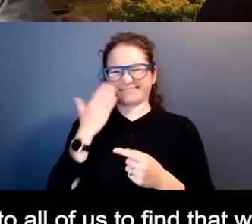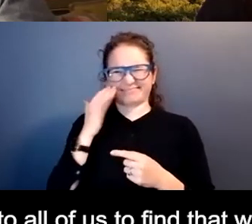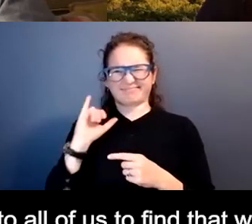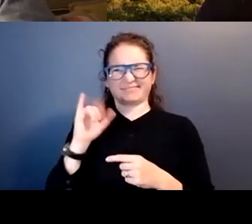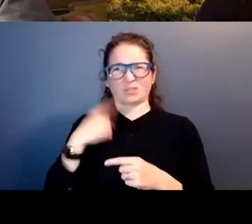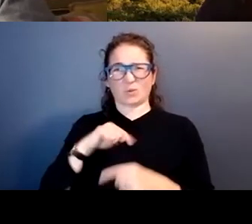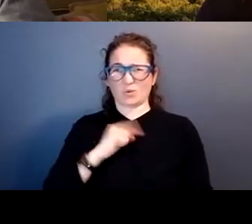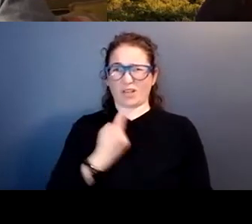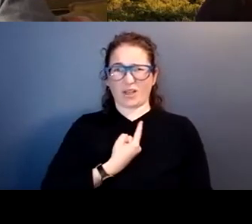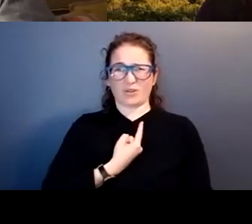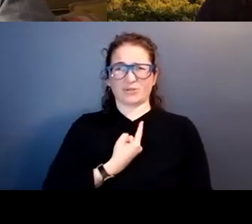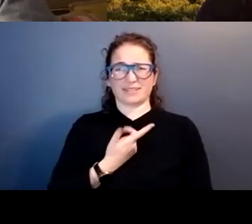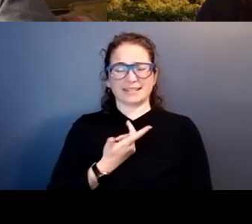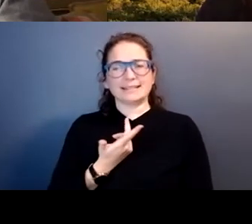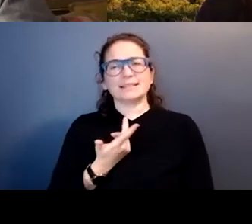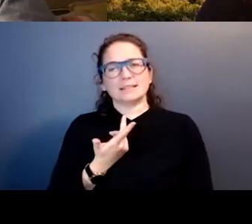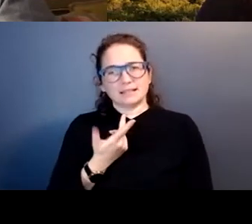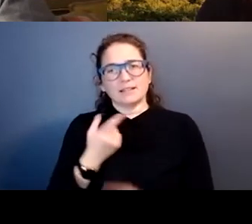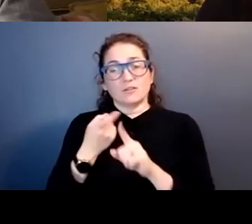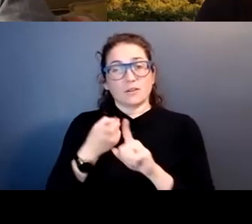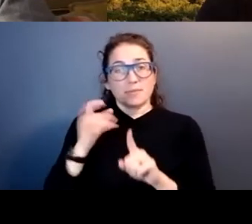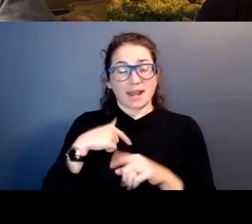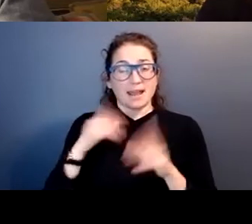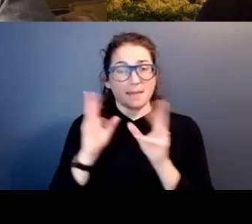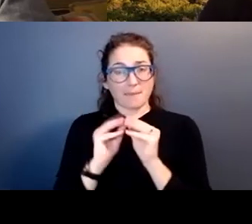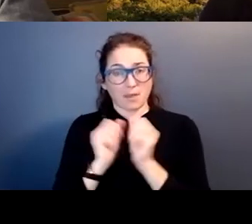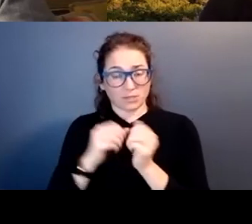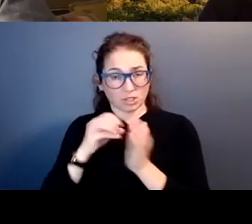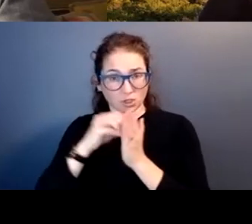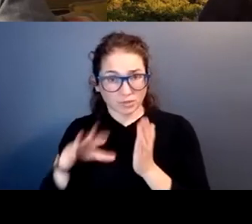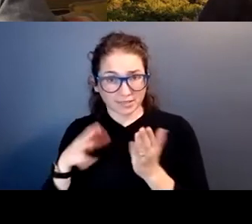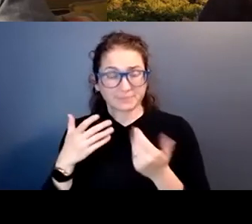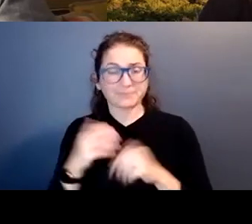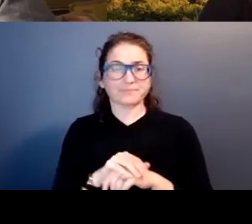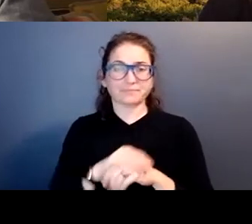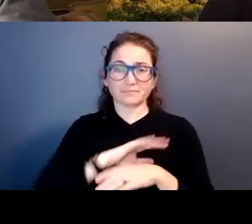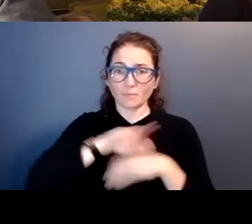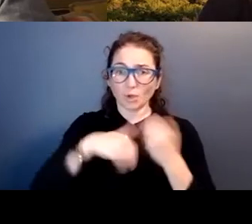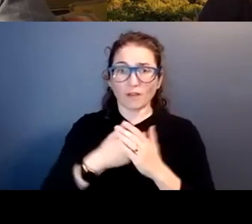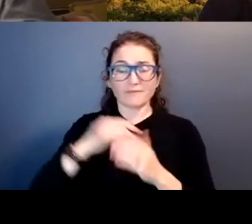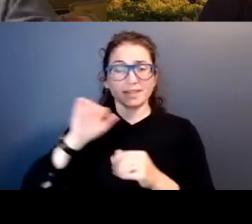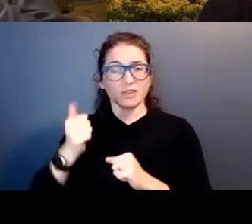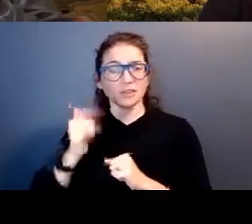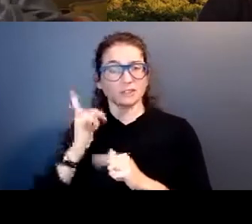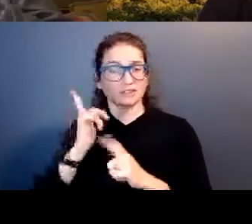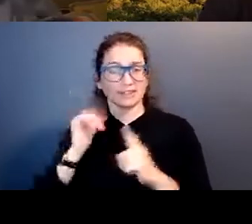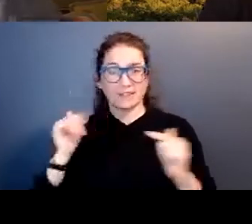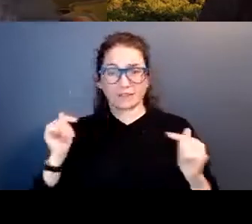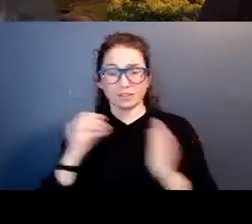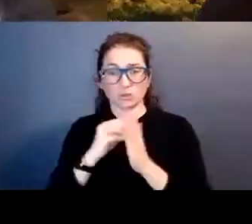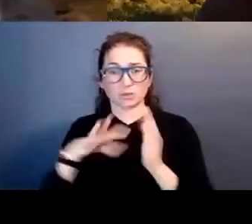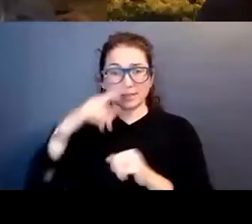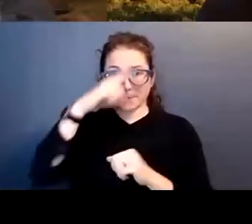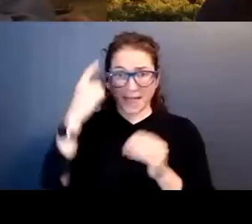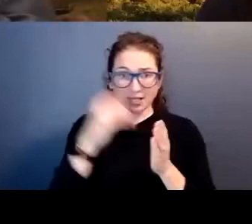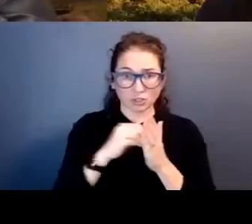standing alone. And so out of that, I met with my students. I then pulled all of the other diverse students, the black student